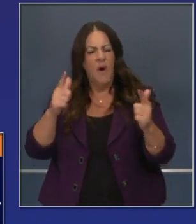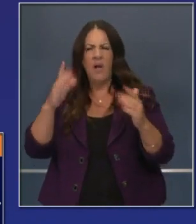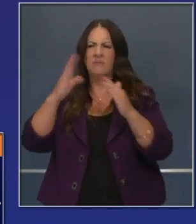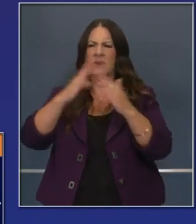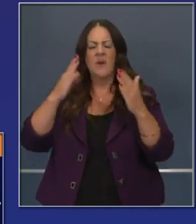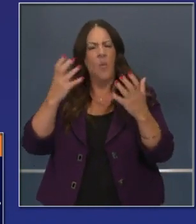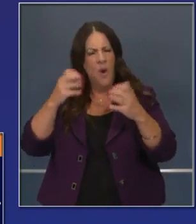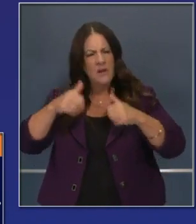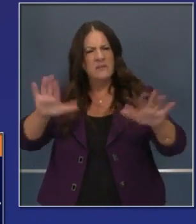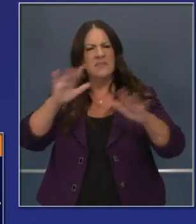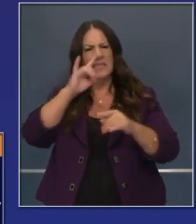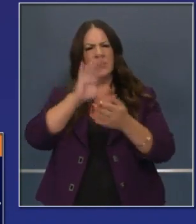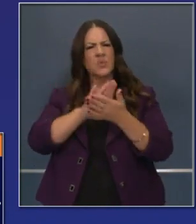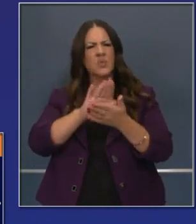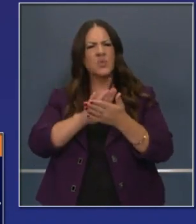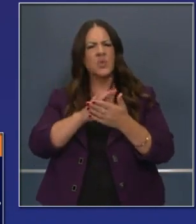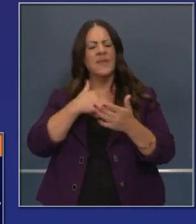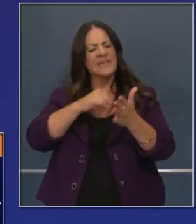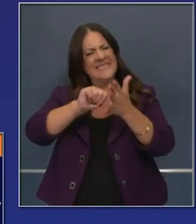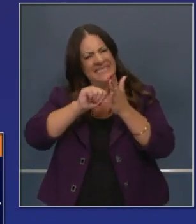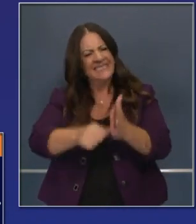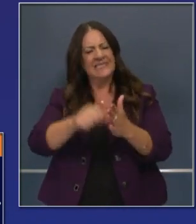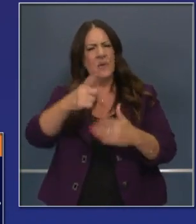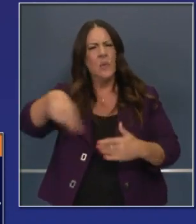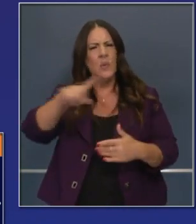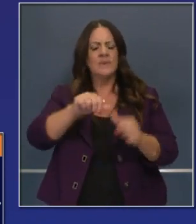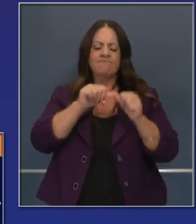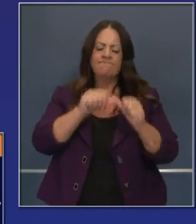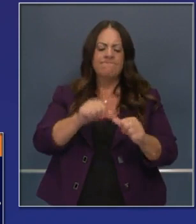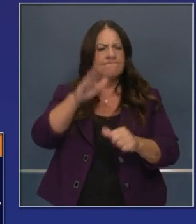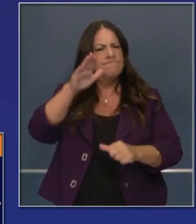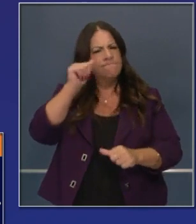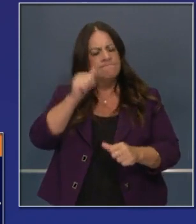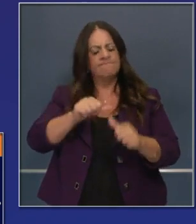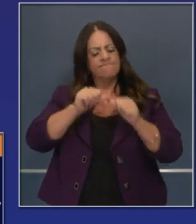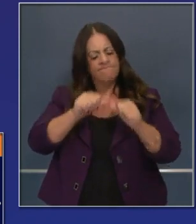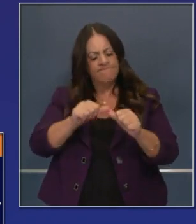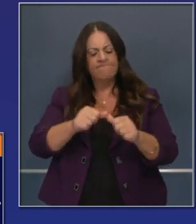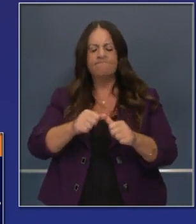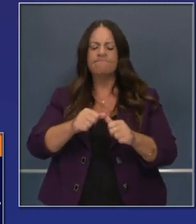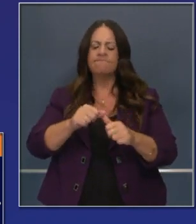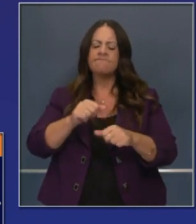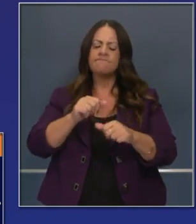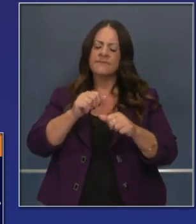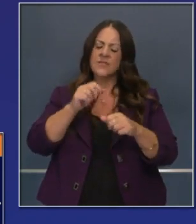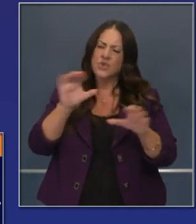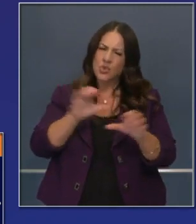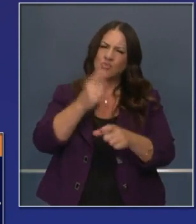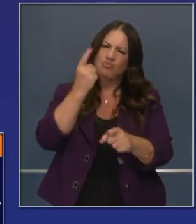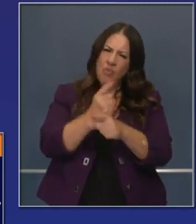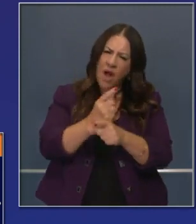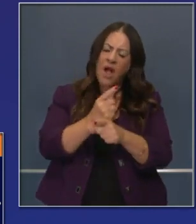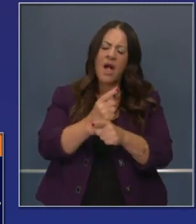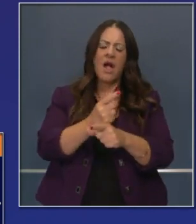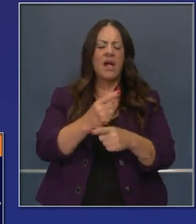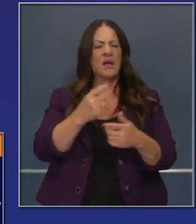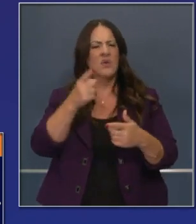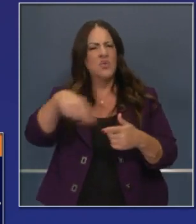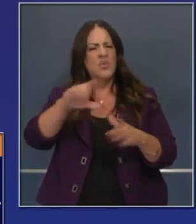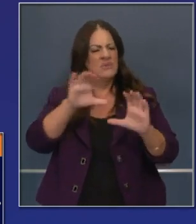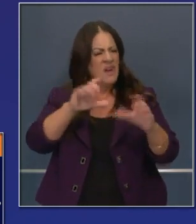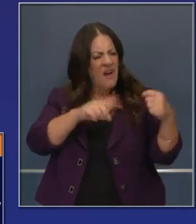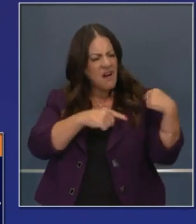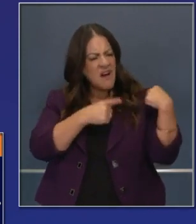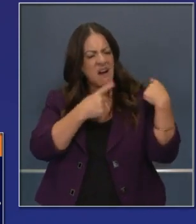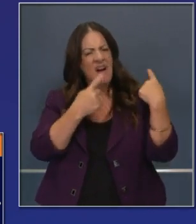So I cannot impress upon people more the importance of remaining vigilant, the importance of continuing to do the things that all of you have done